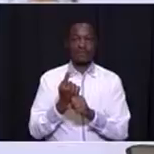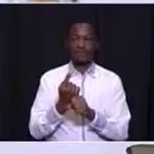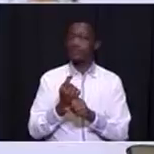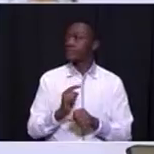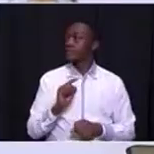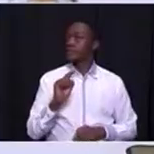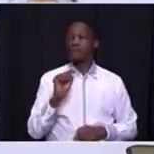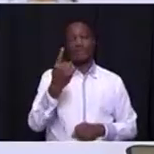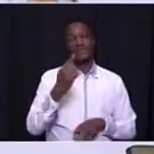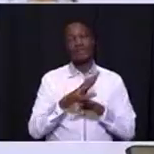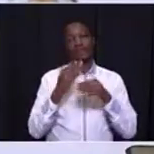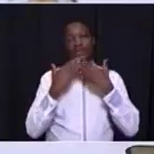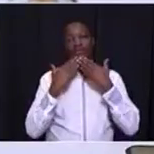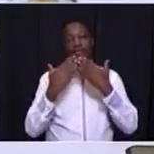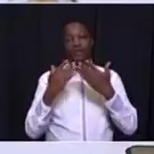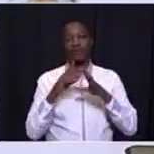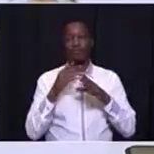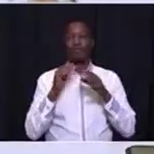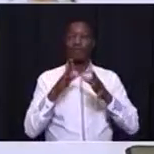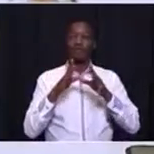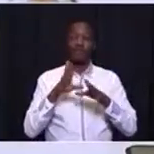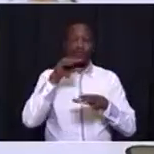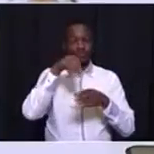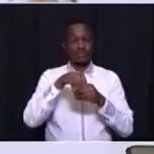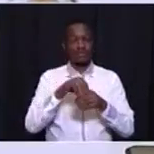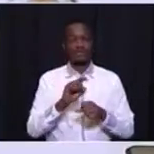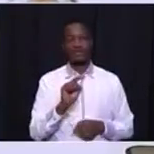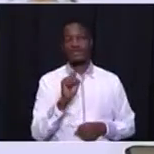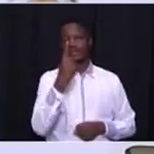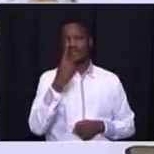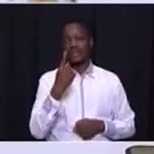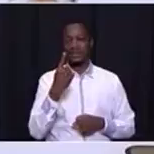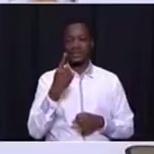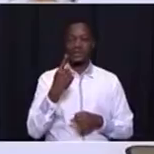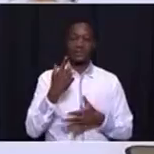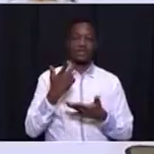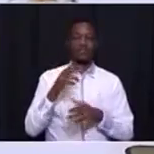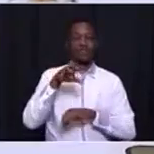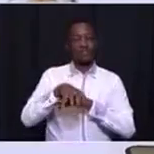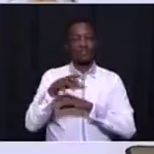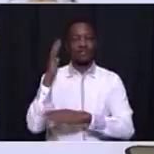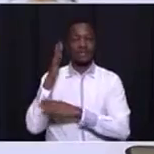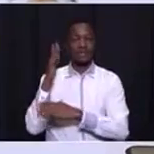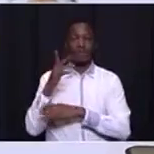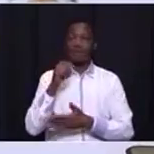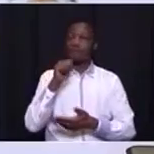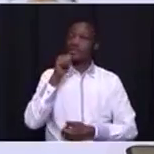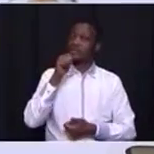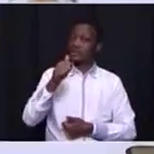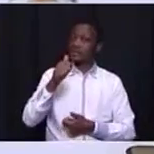Firstly, I would like to thank you for joining us in this first state of the province address of the sixth provincial